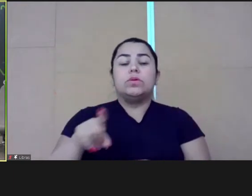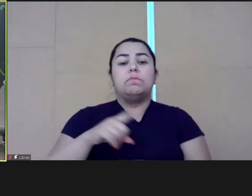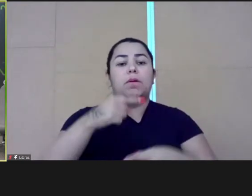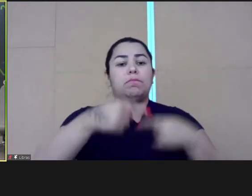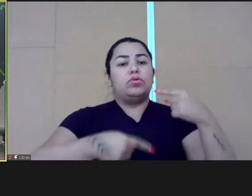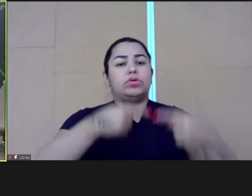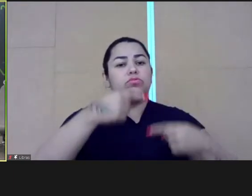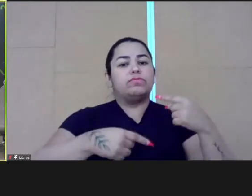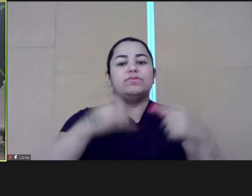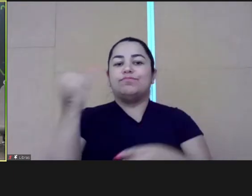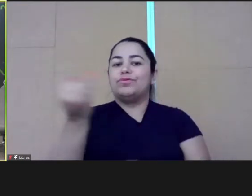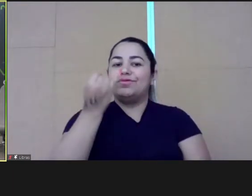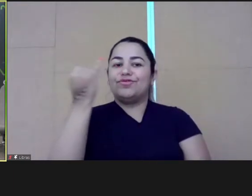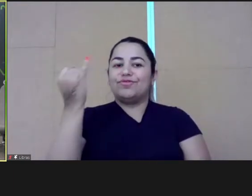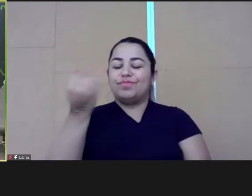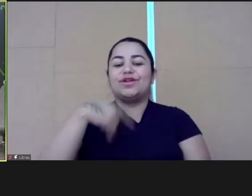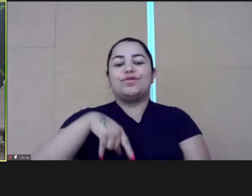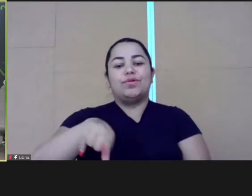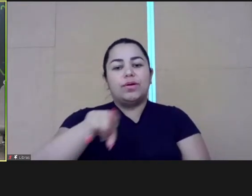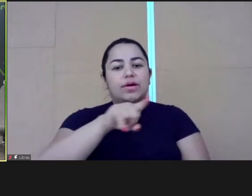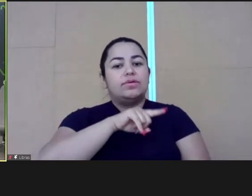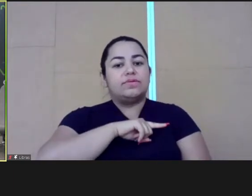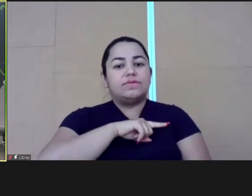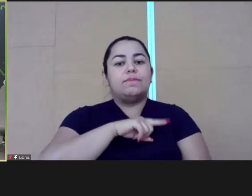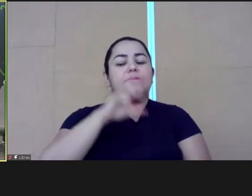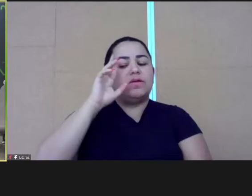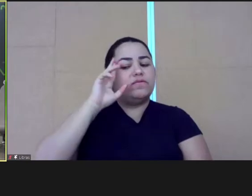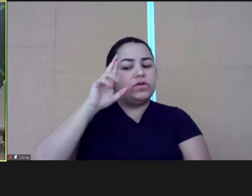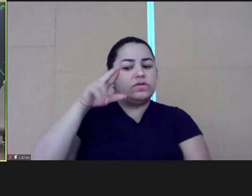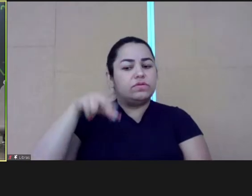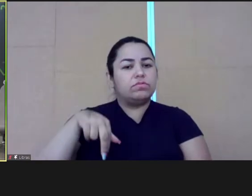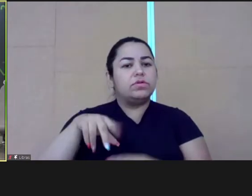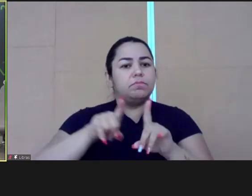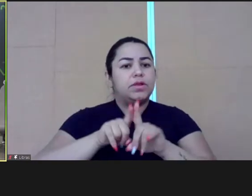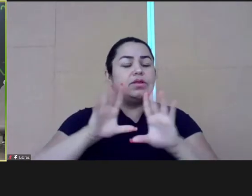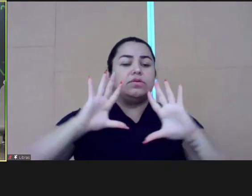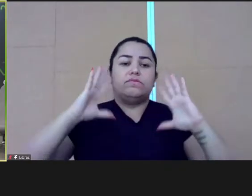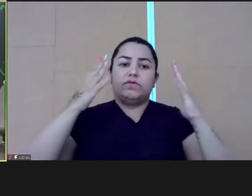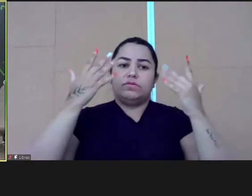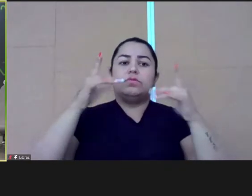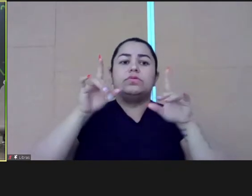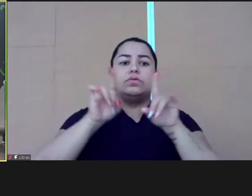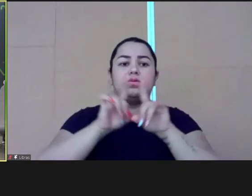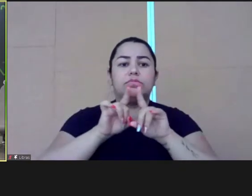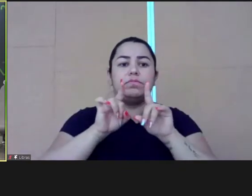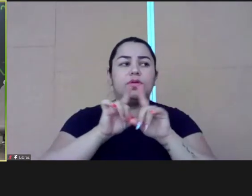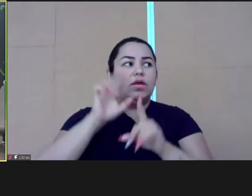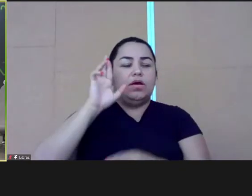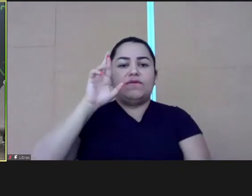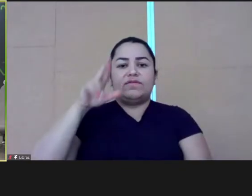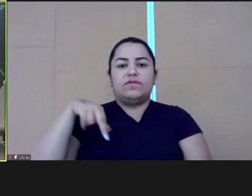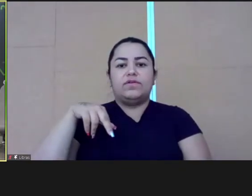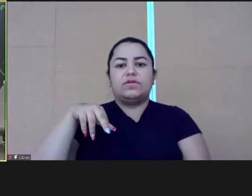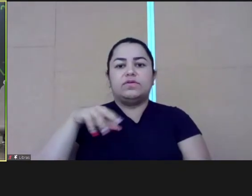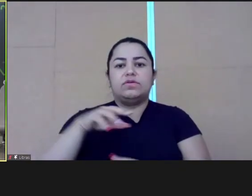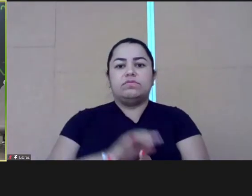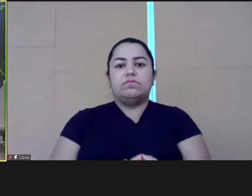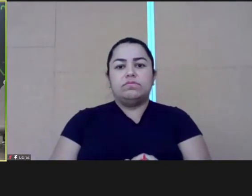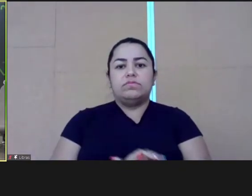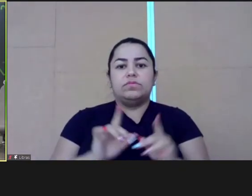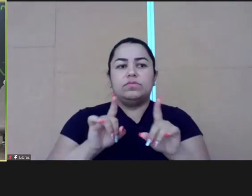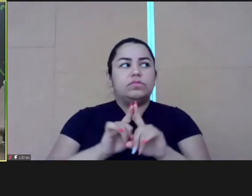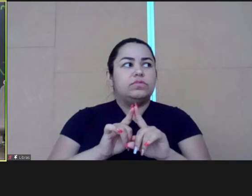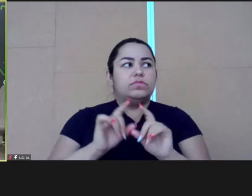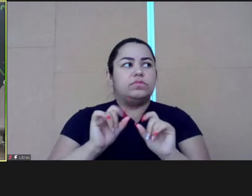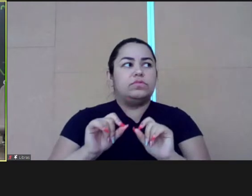the politics was very important for this event and they were